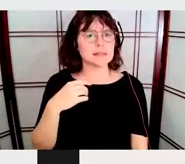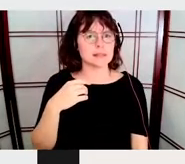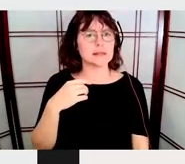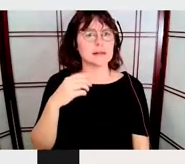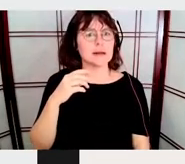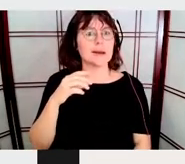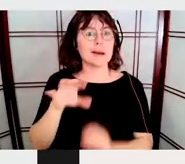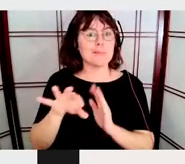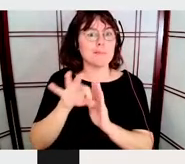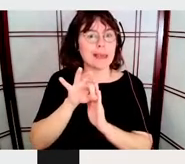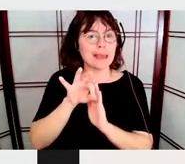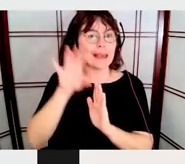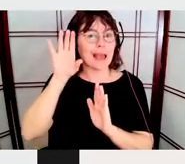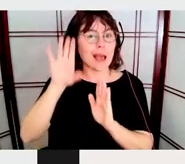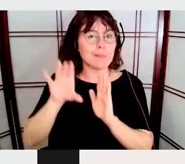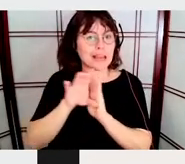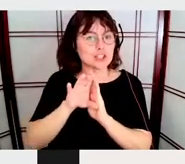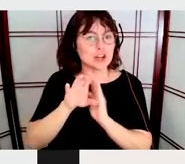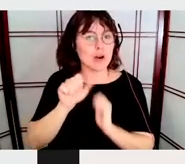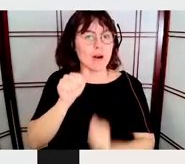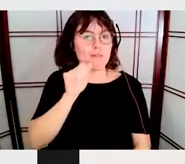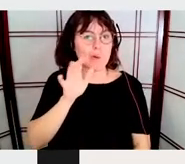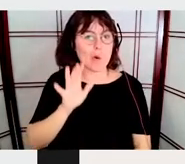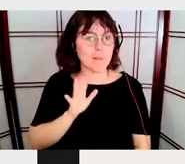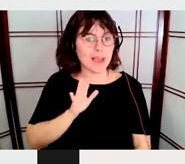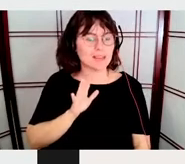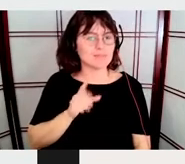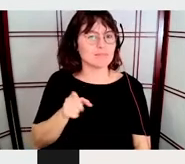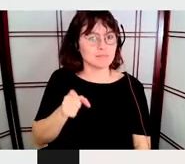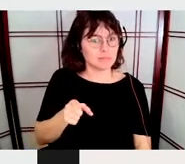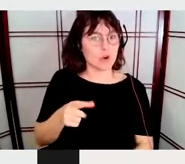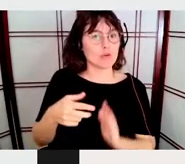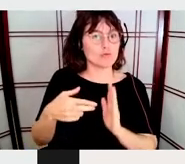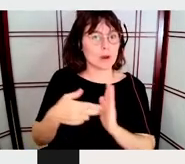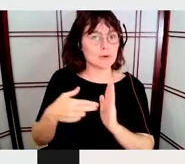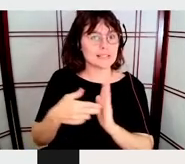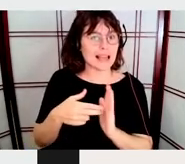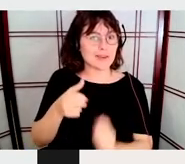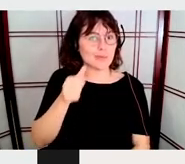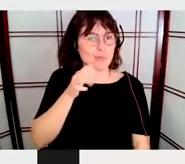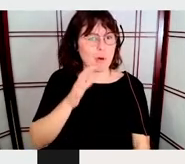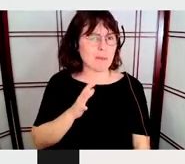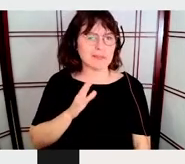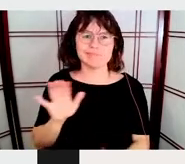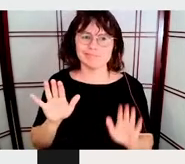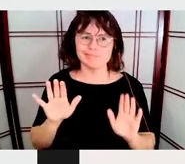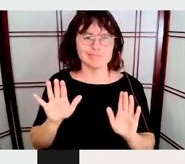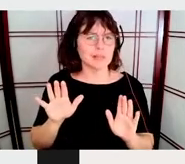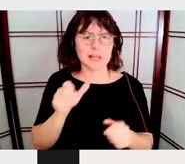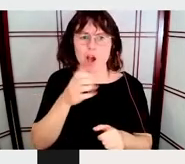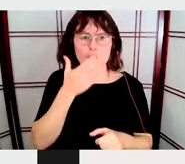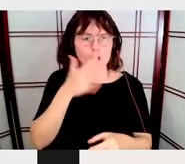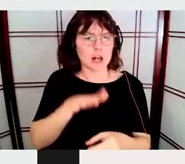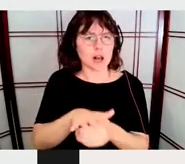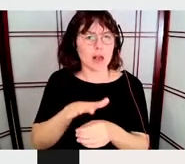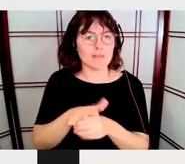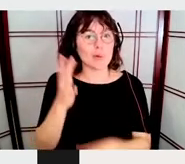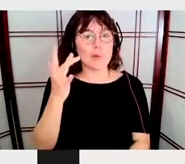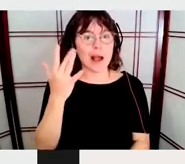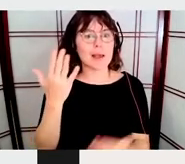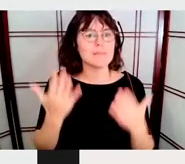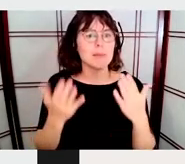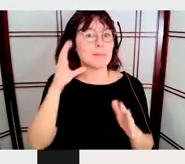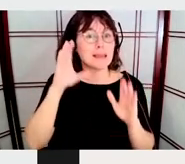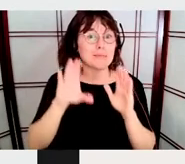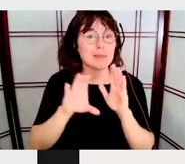Because if I choose a black woman, then all the, let's say the white woman will be not being